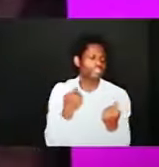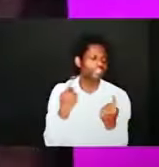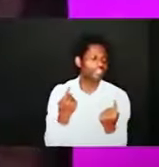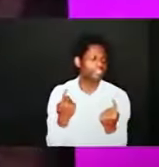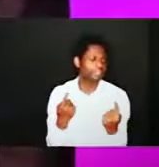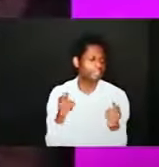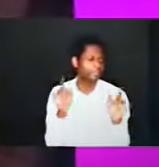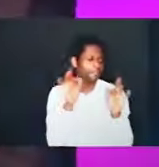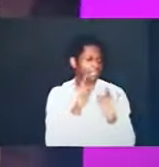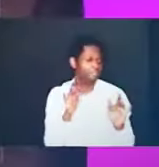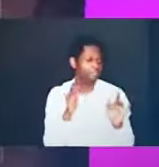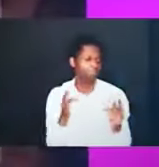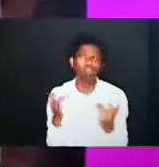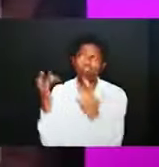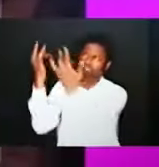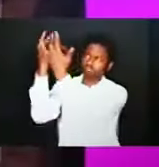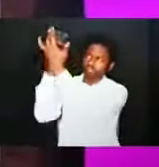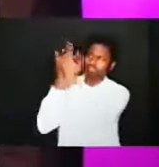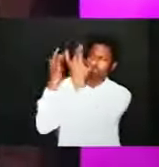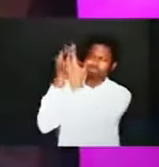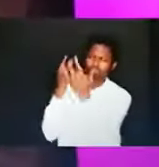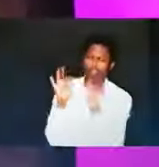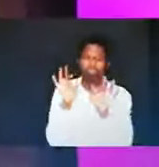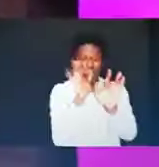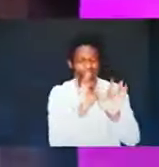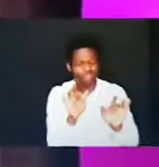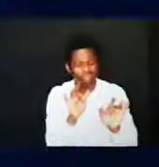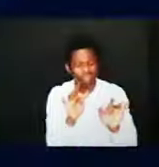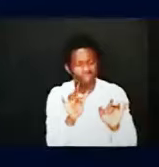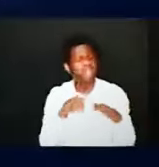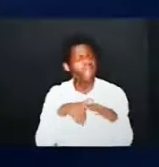we deserve to be treated